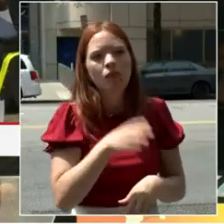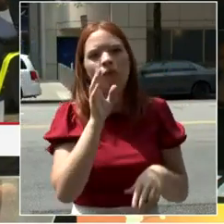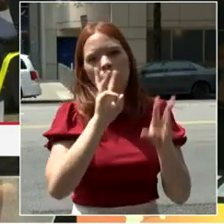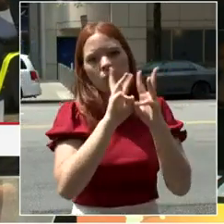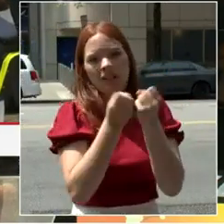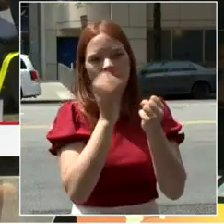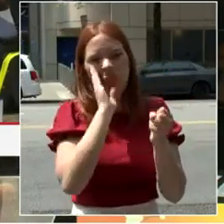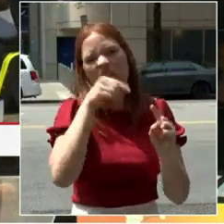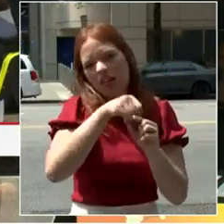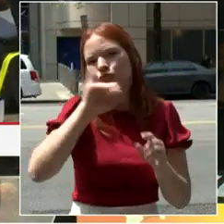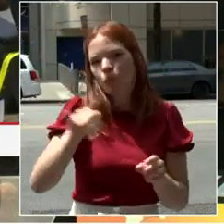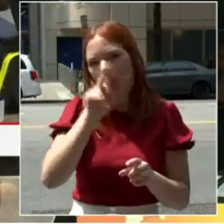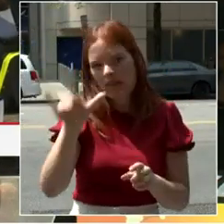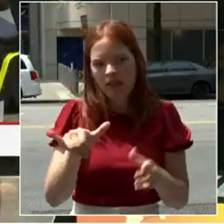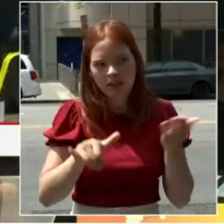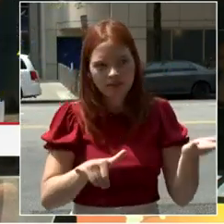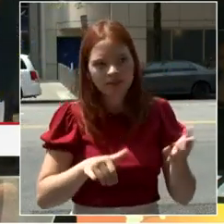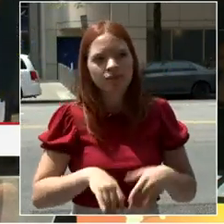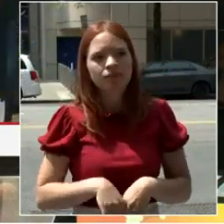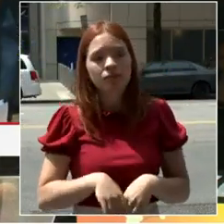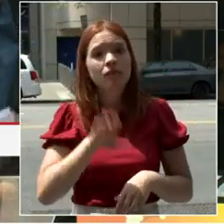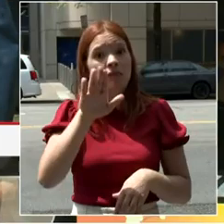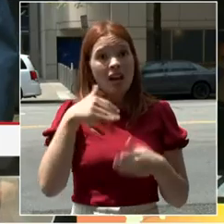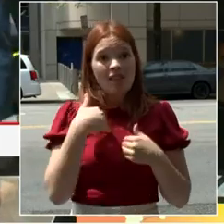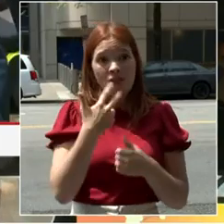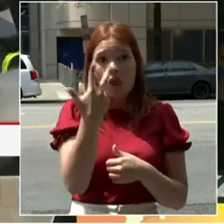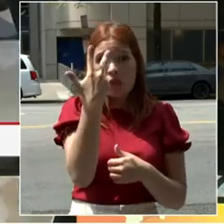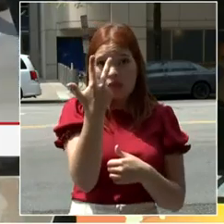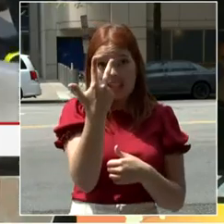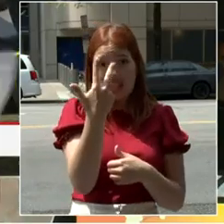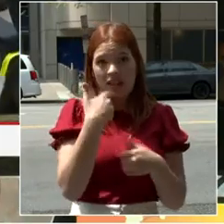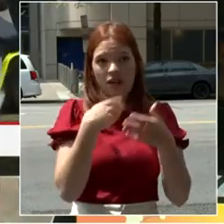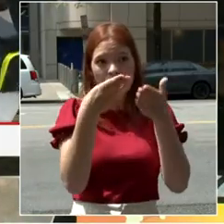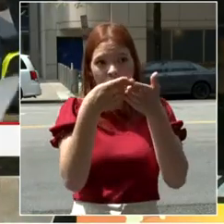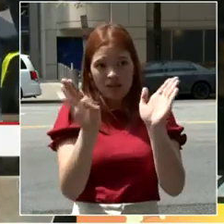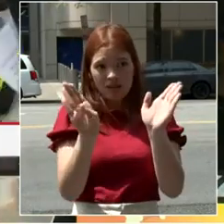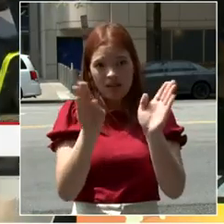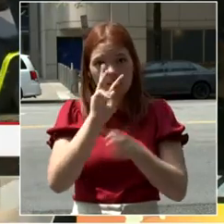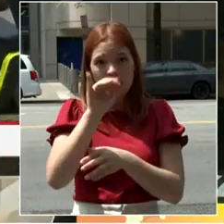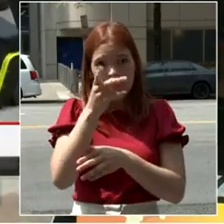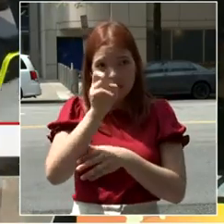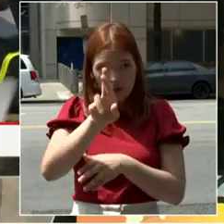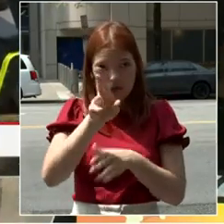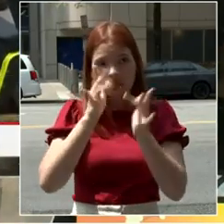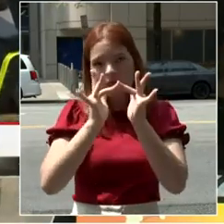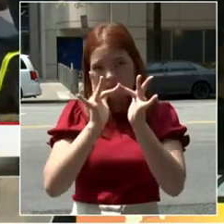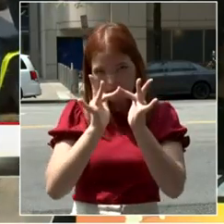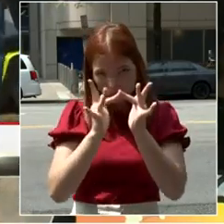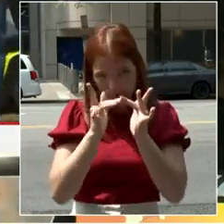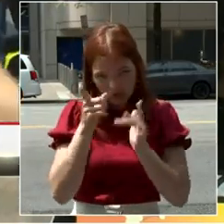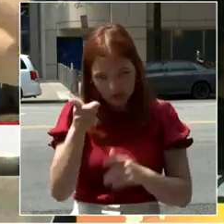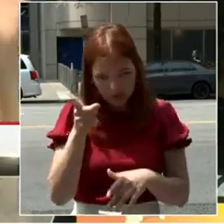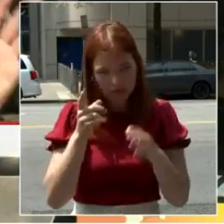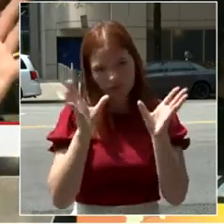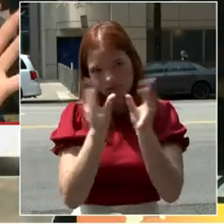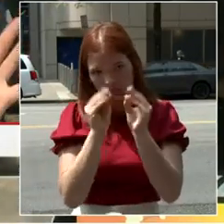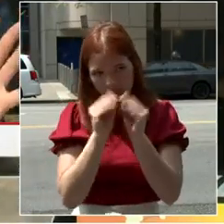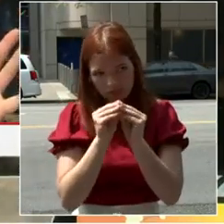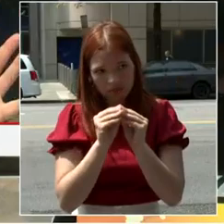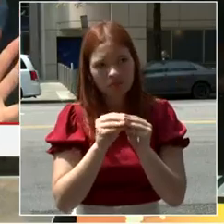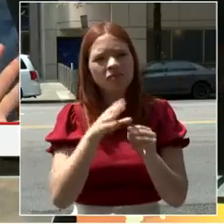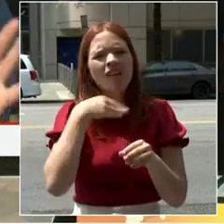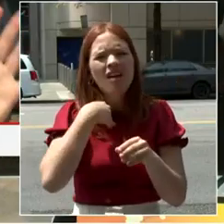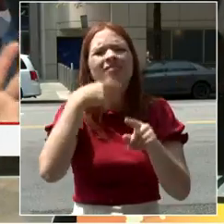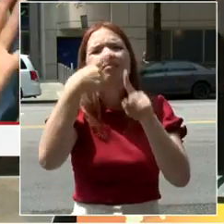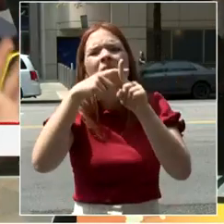will hold three public webinars throughout the summer and fall and additional meetings along the way. So all of these